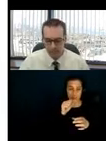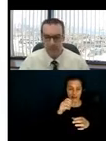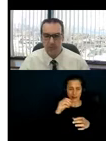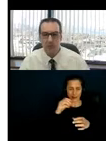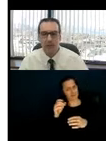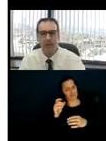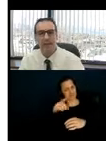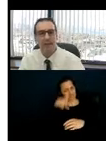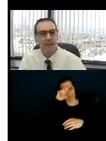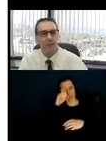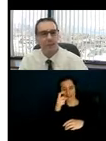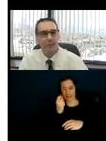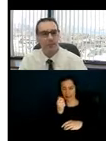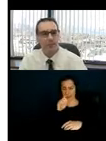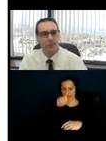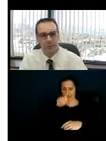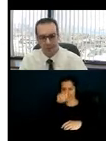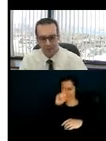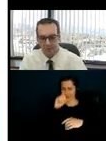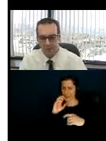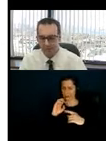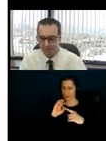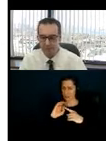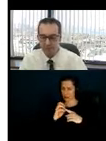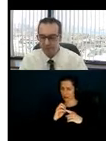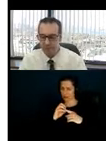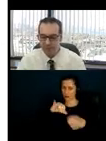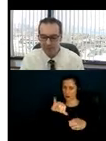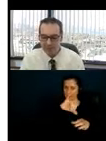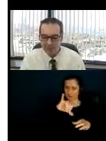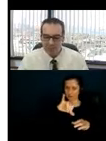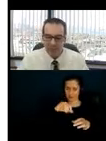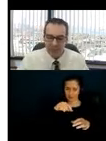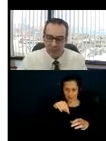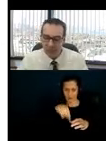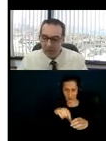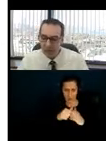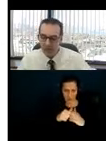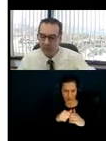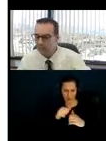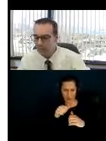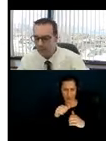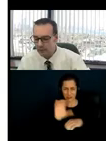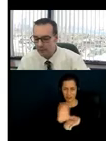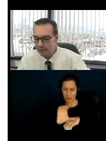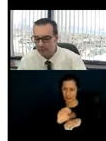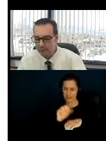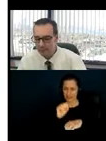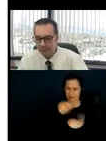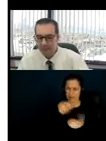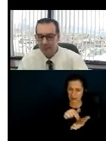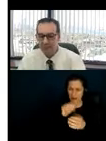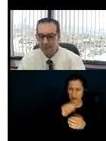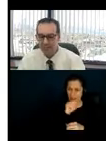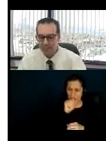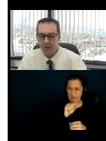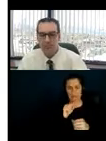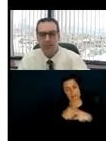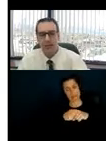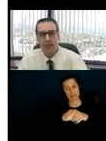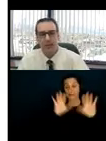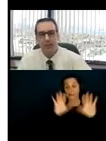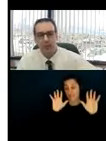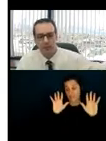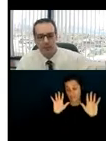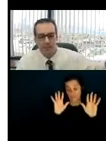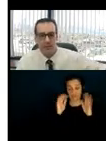top. I'm not sure why one would put strawberry with that, but each their own. So now that we all are a little bit hungrier, let's get to the topic